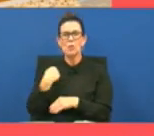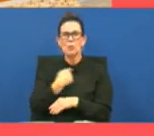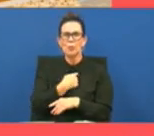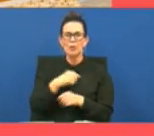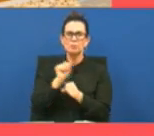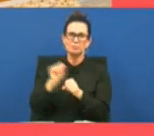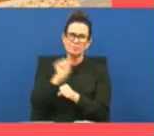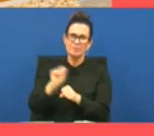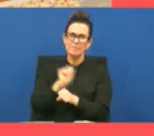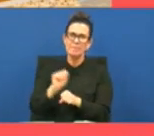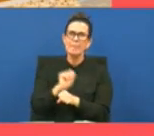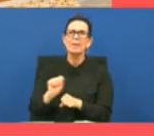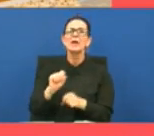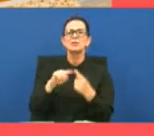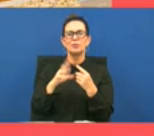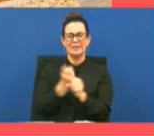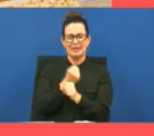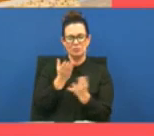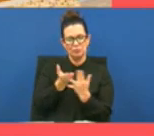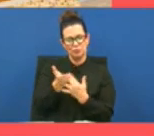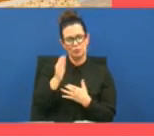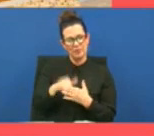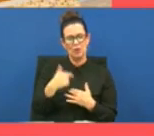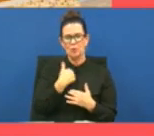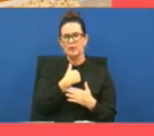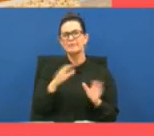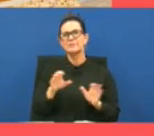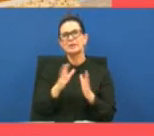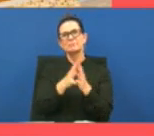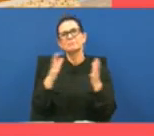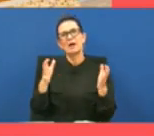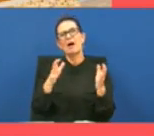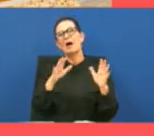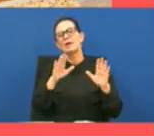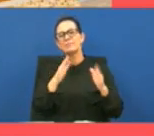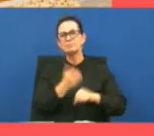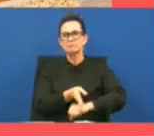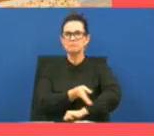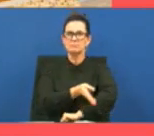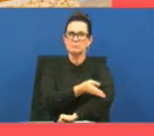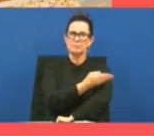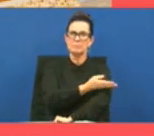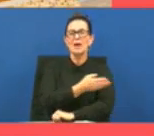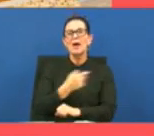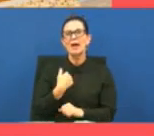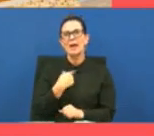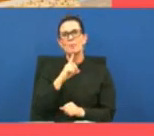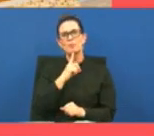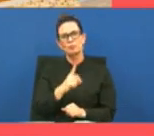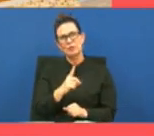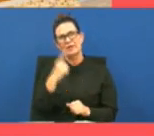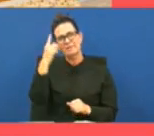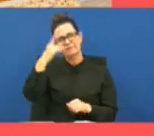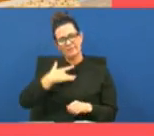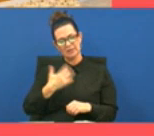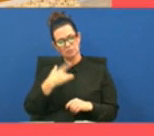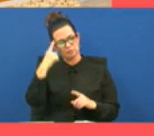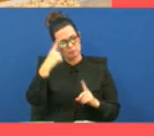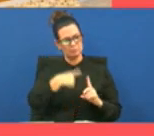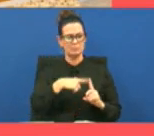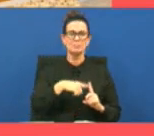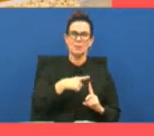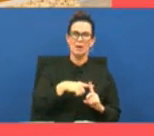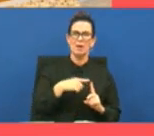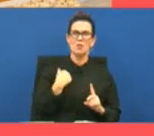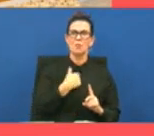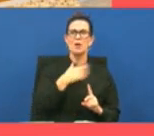to work through those we've made some excellent progress just in the past few days and i'm optimistic um that we're going to be